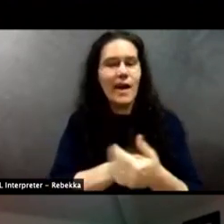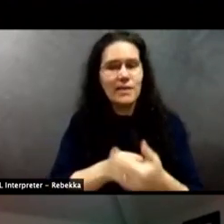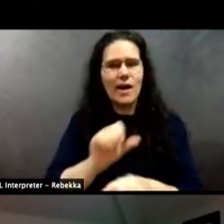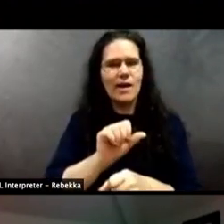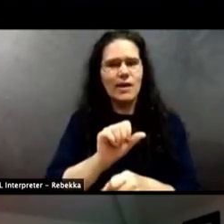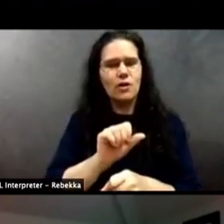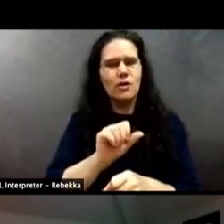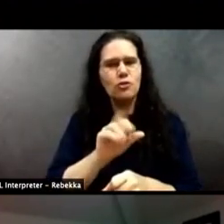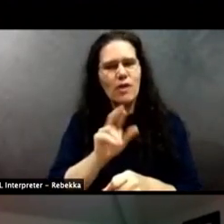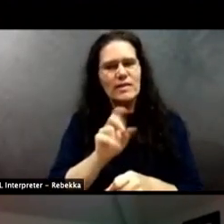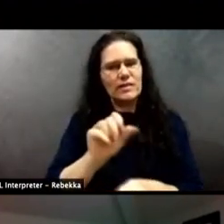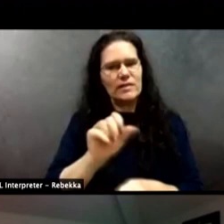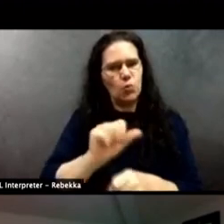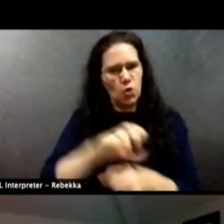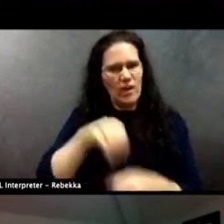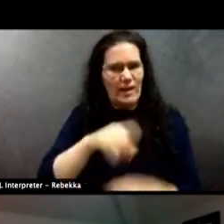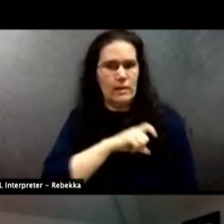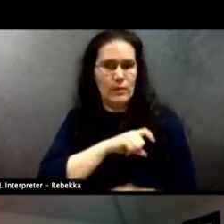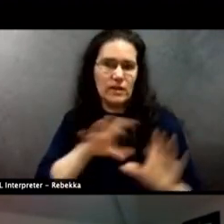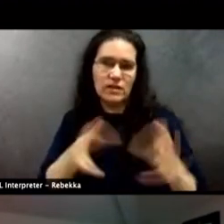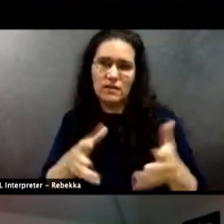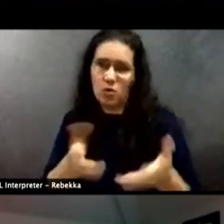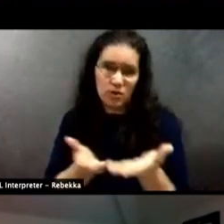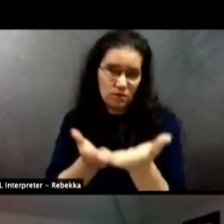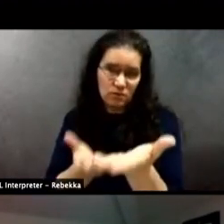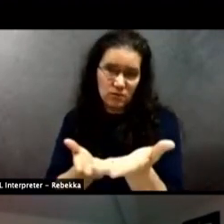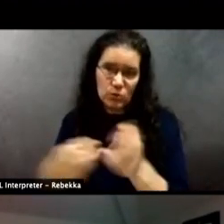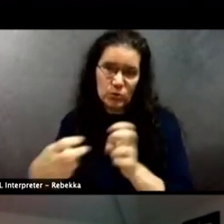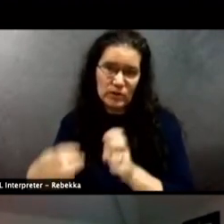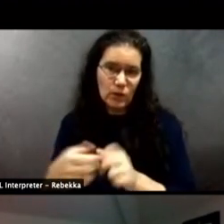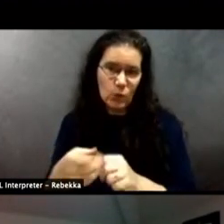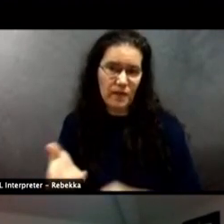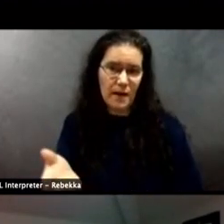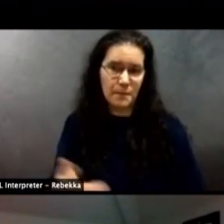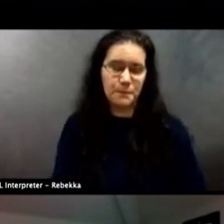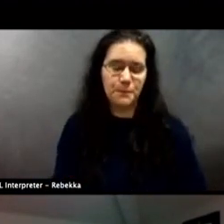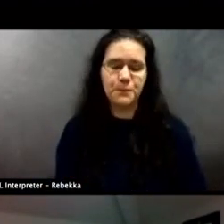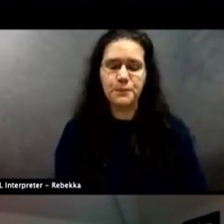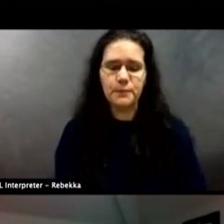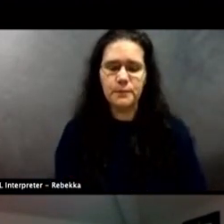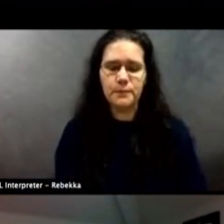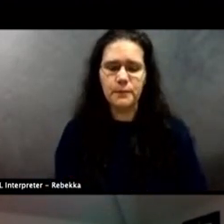department. Susan? I just want to offer some observations.